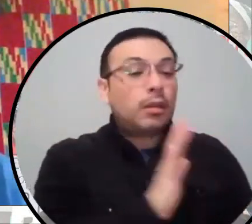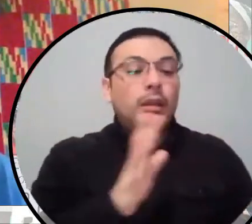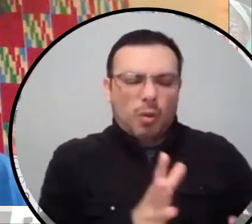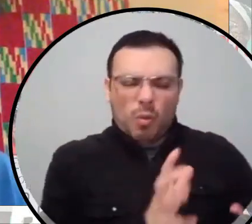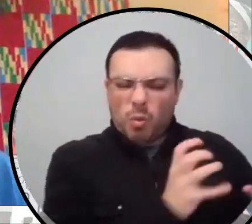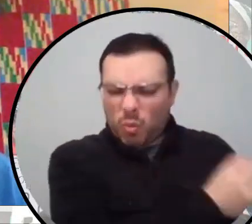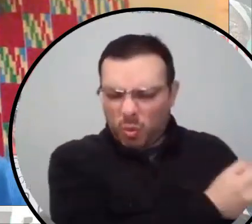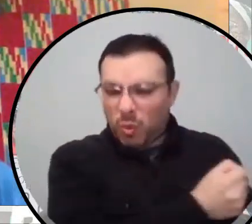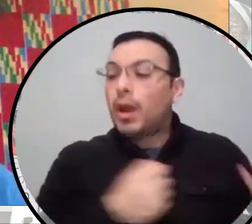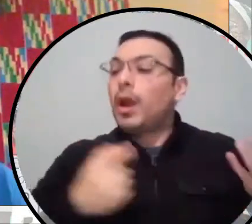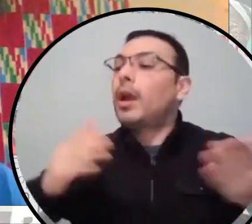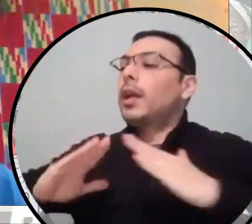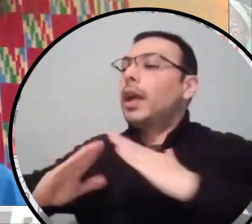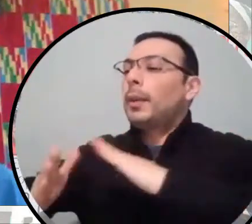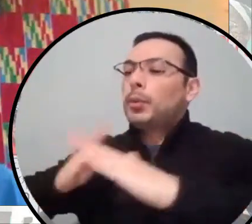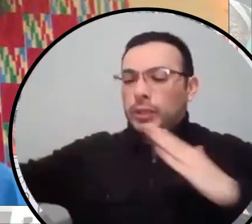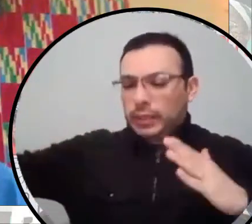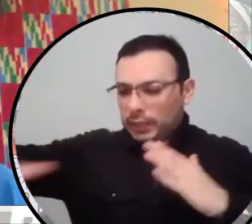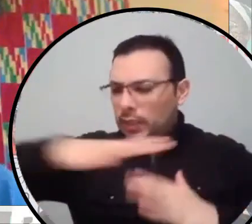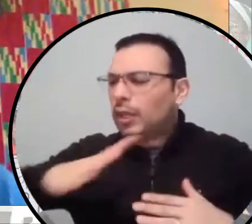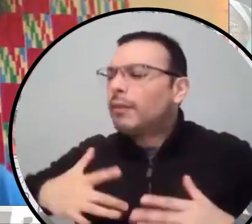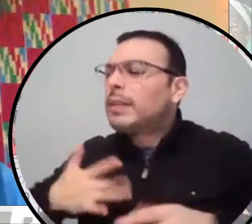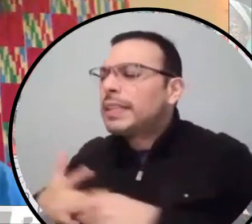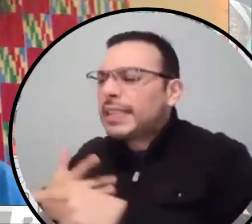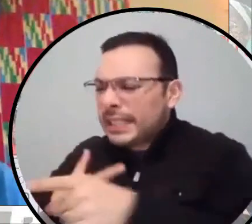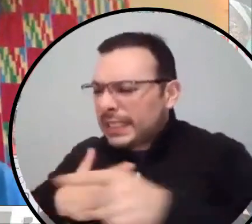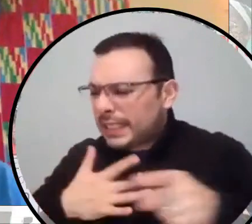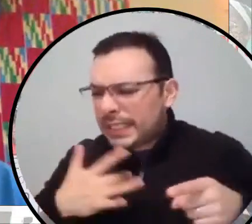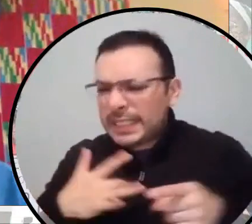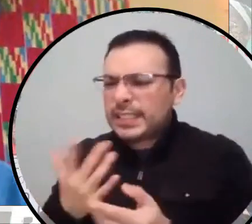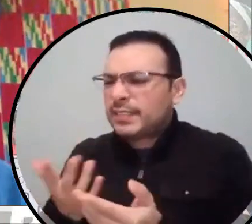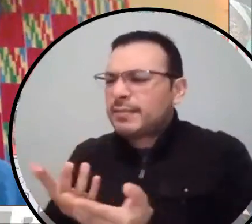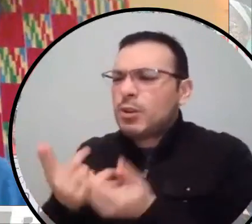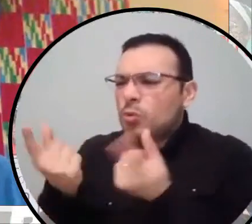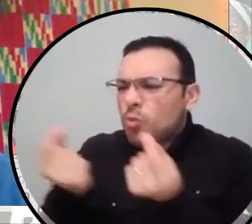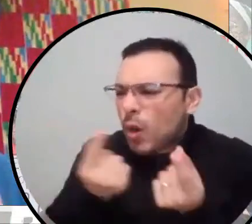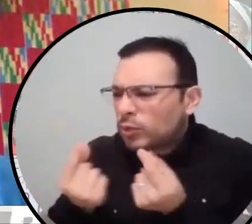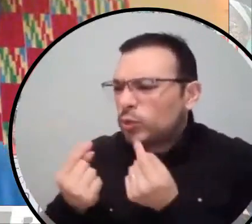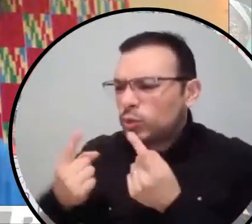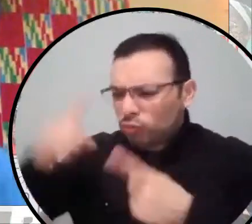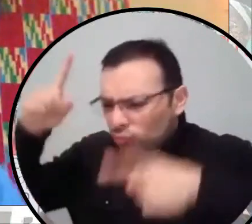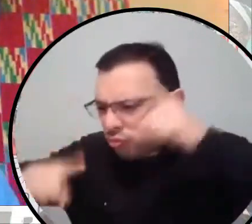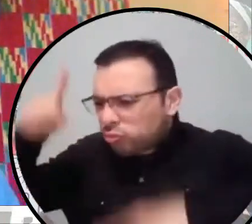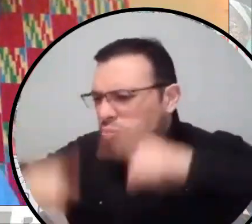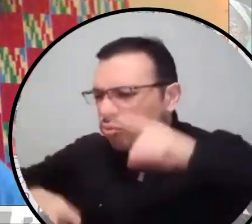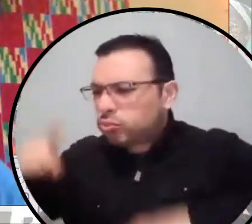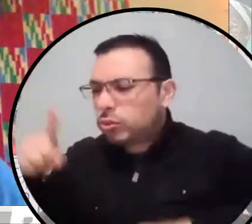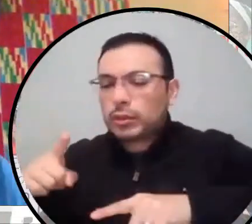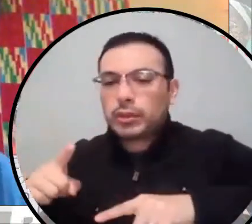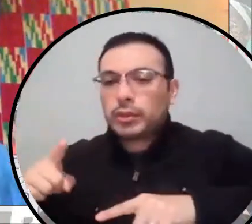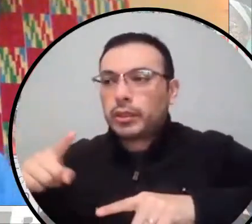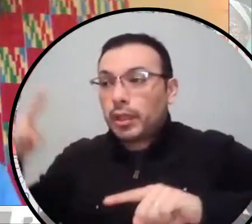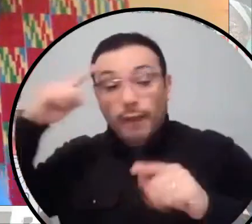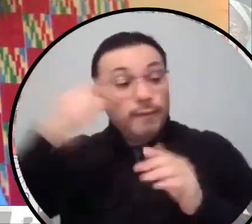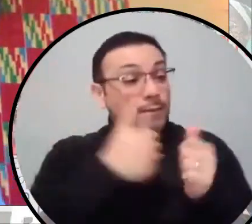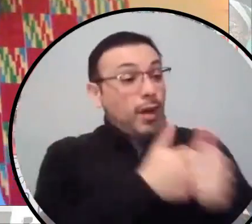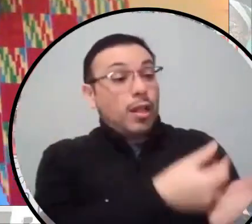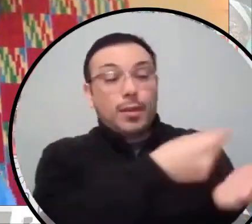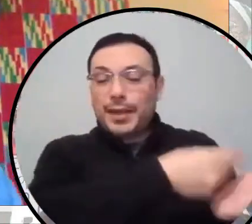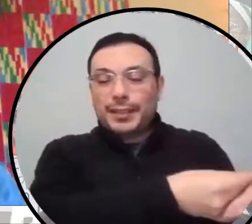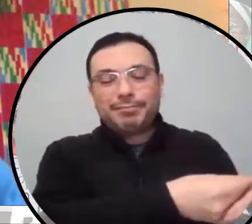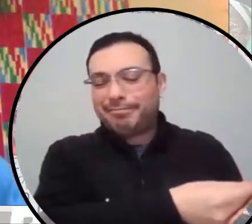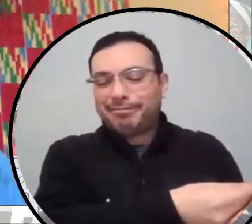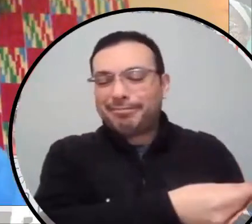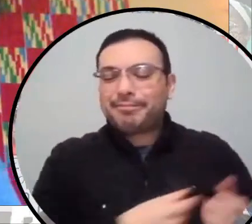community and not, uh, the way that the things were created. And I think that is the vision of abolition. The vision of